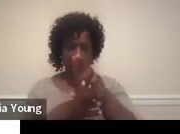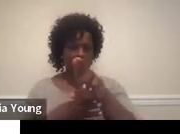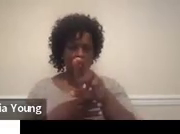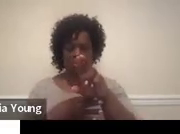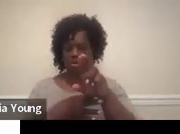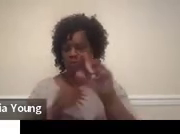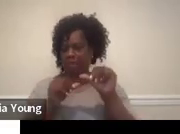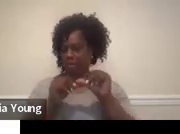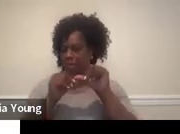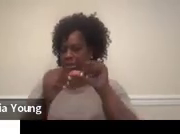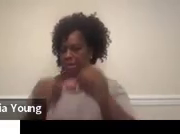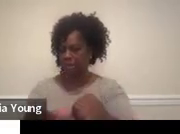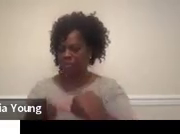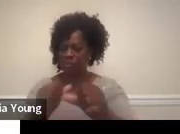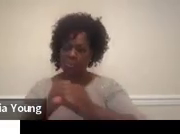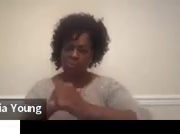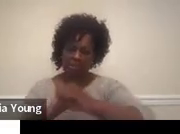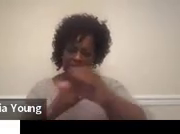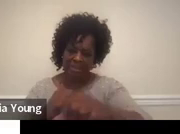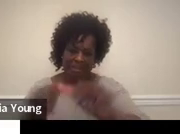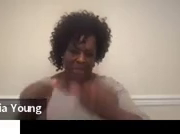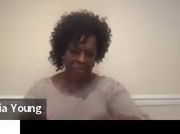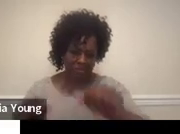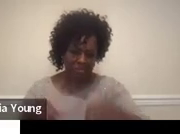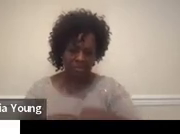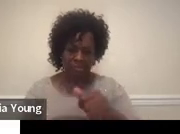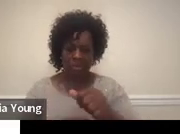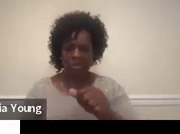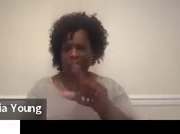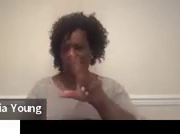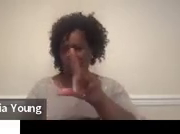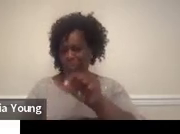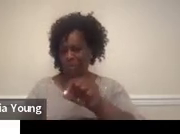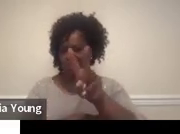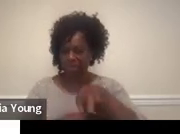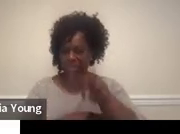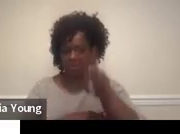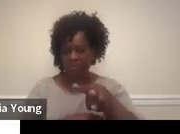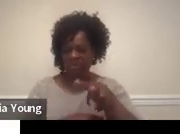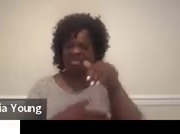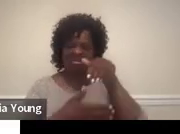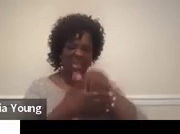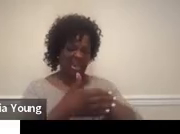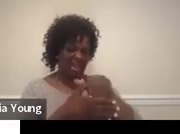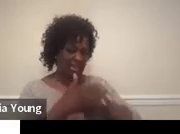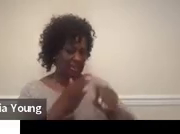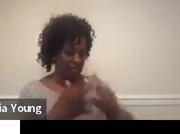to that extended eligibility 22, that's when that access to FAPE ends.